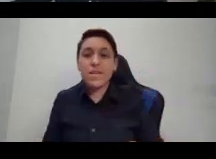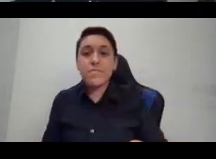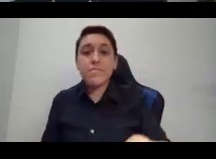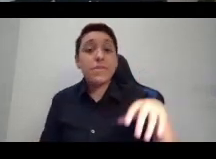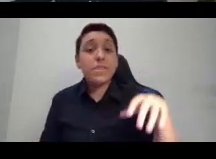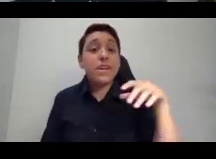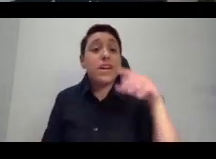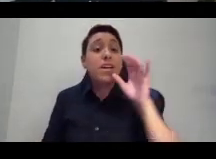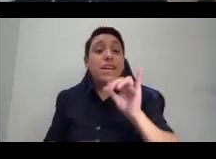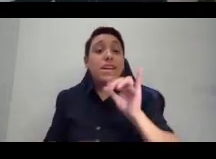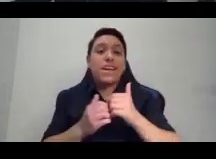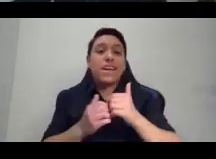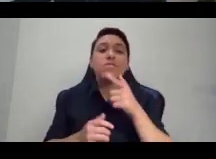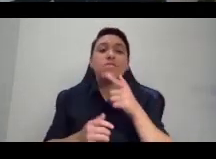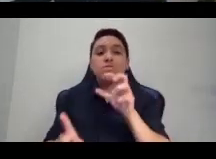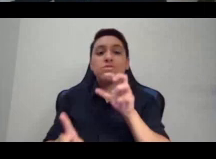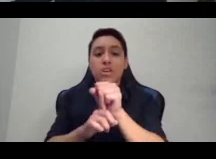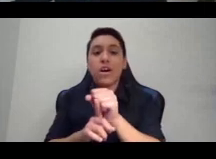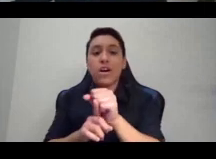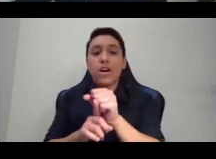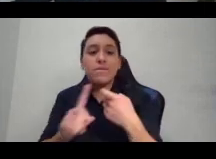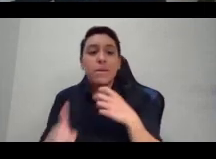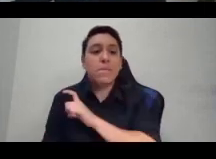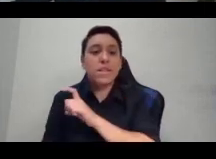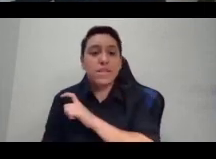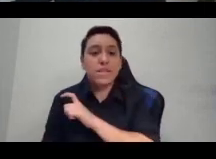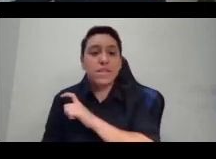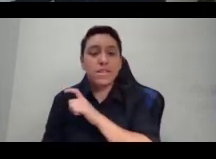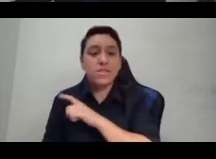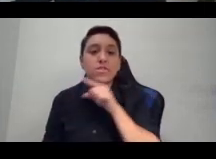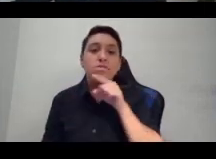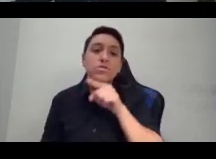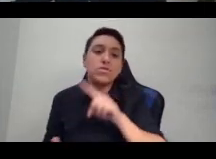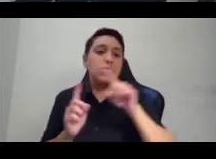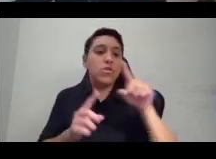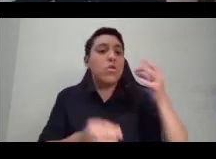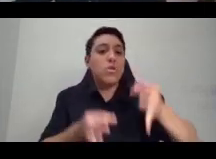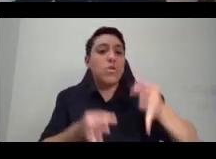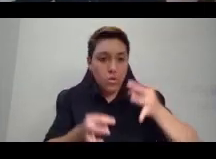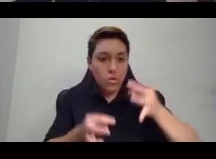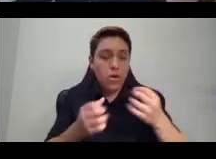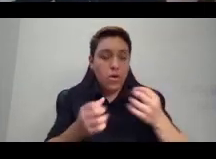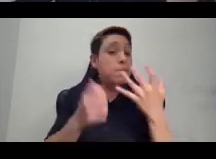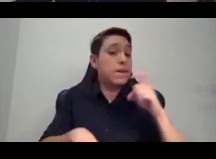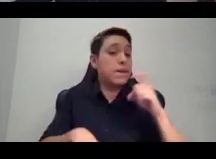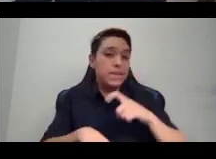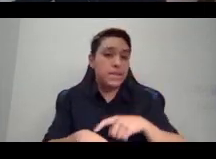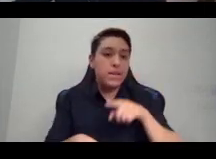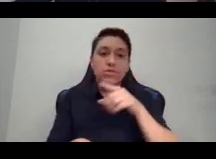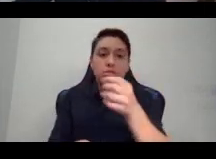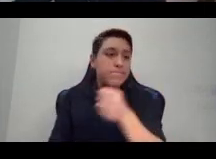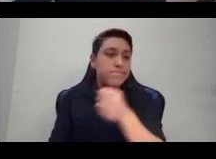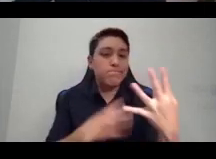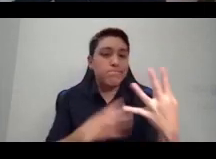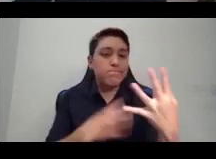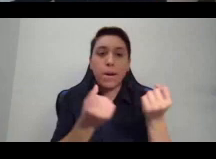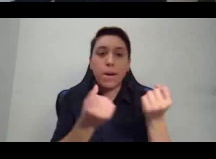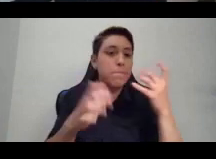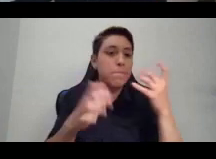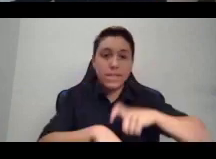you know, put her on trial multiple times and sent her away to prison multiple times. I think one of the most